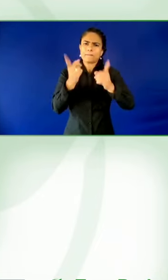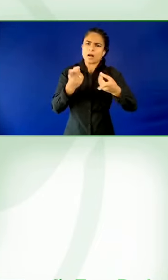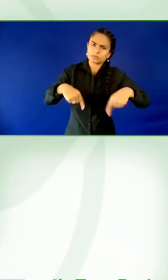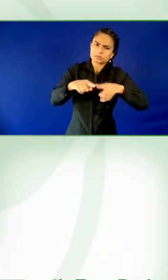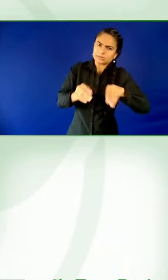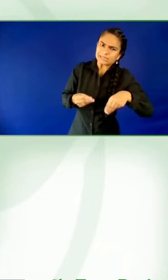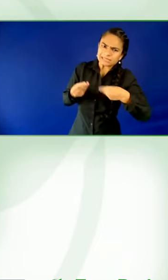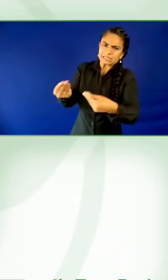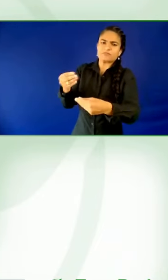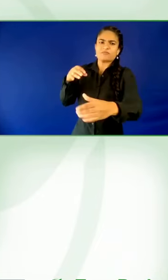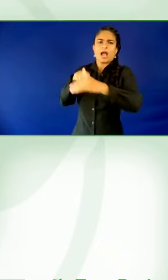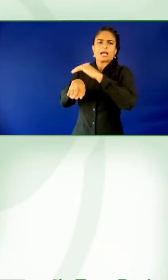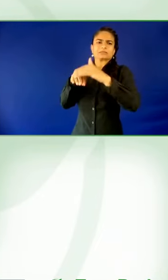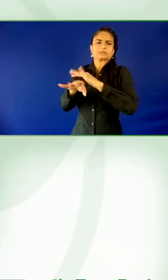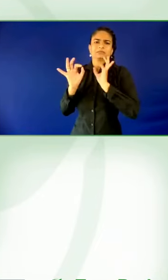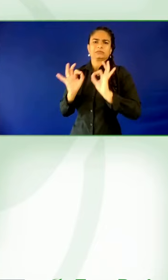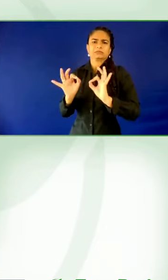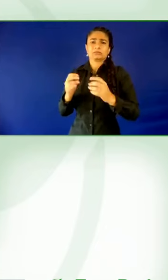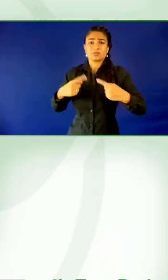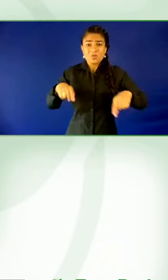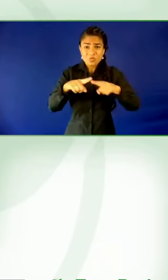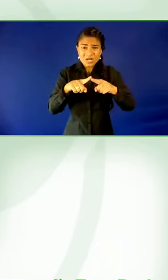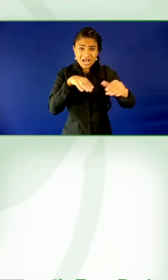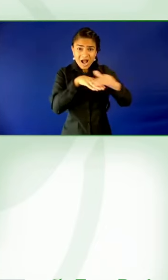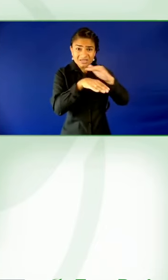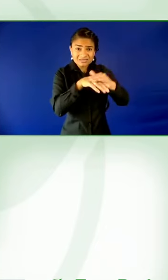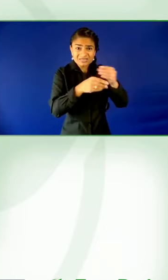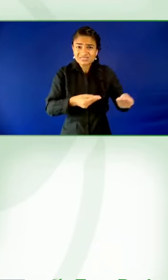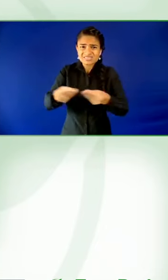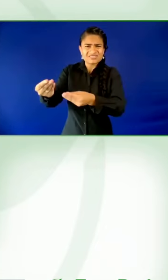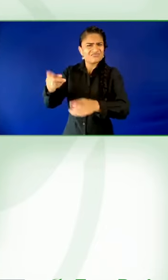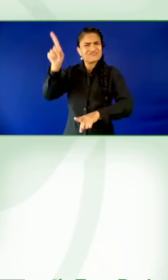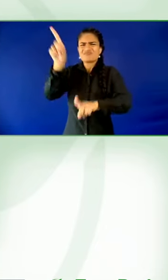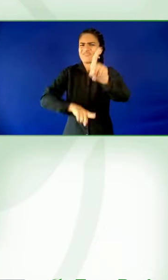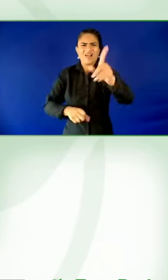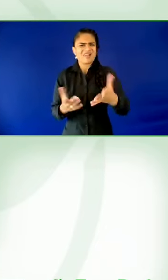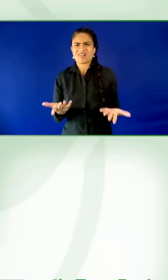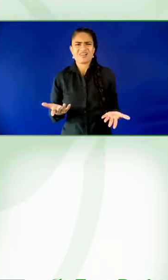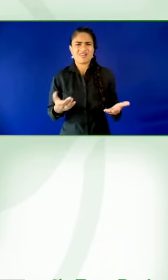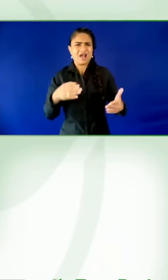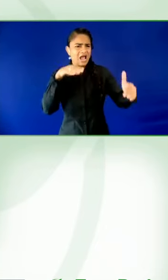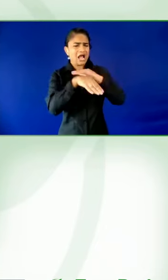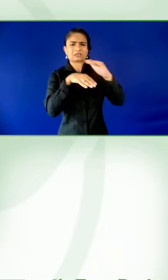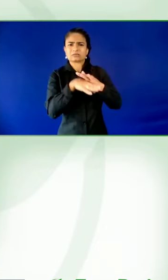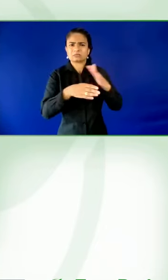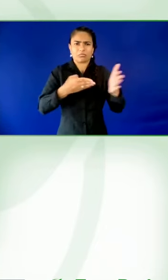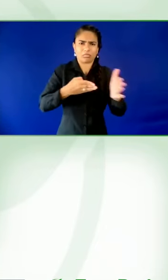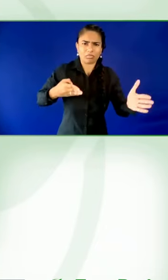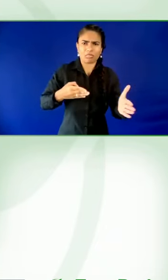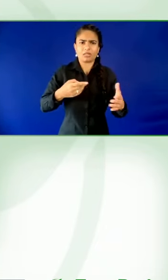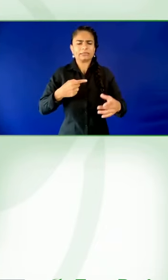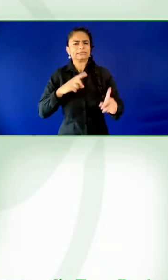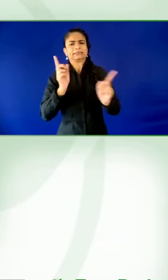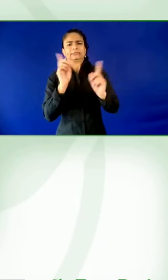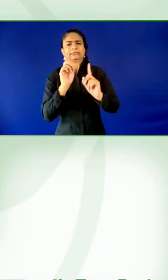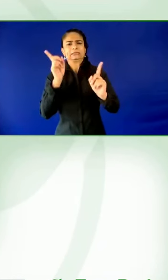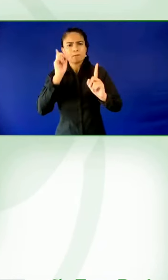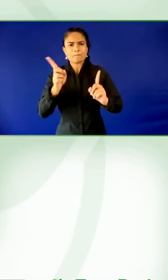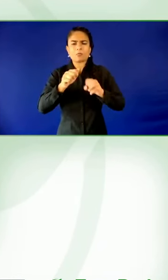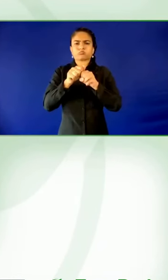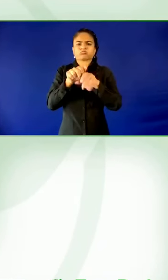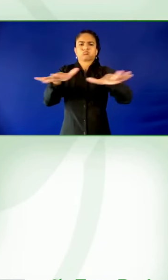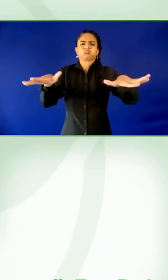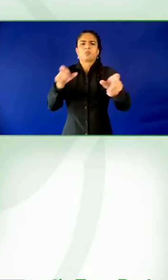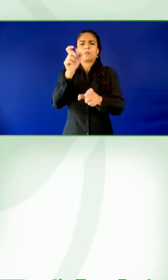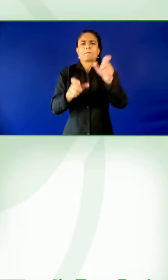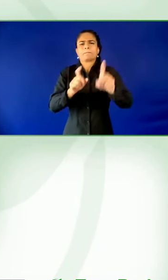So I hope to see more in that space. Thank you for the question, Jonathan. That just gives me a last minute to thank my panel again, Thomas and Jake and Monica